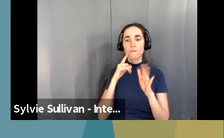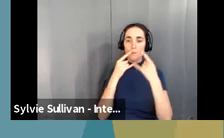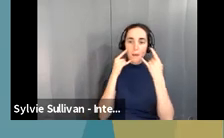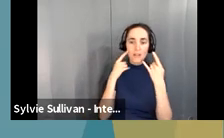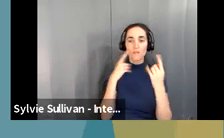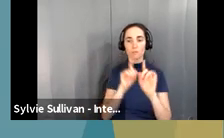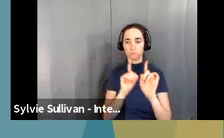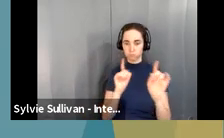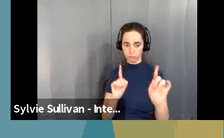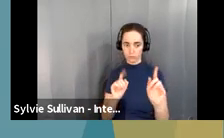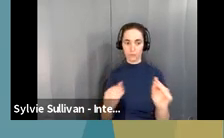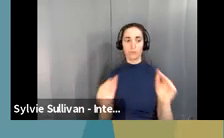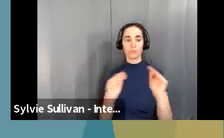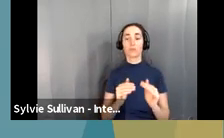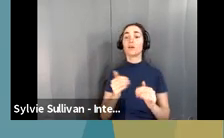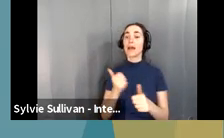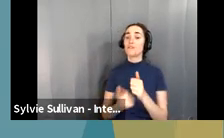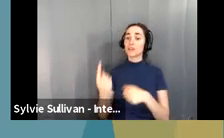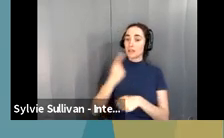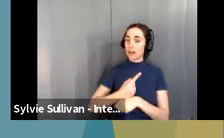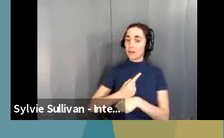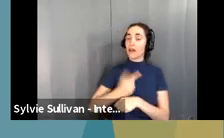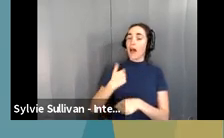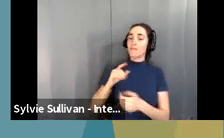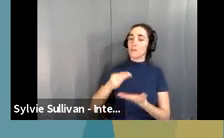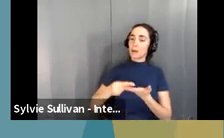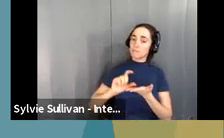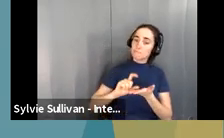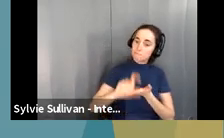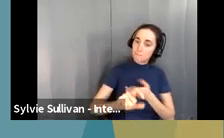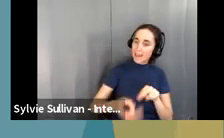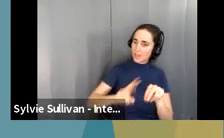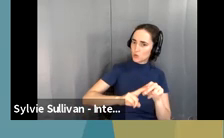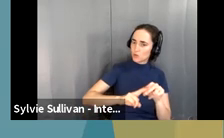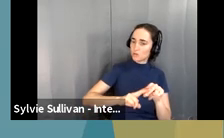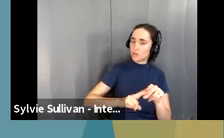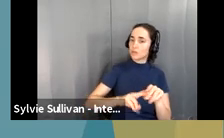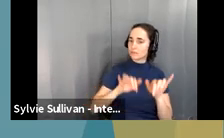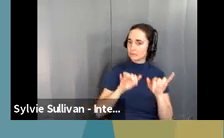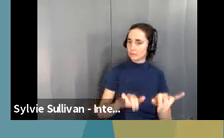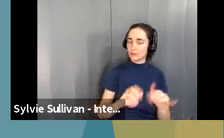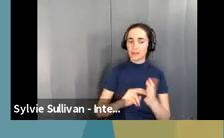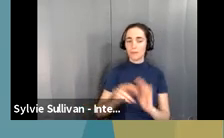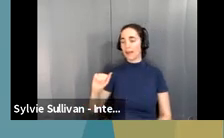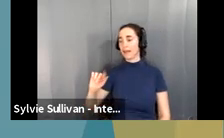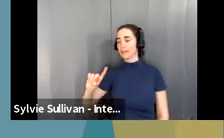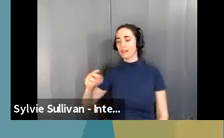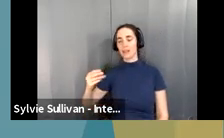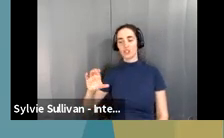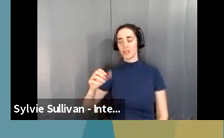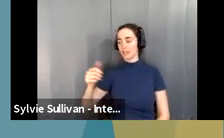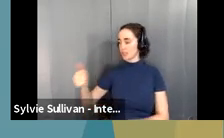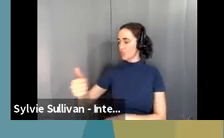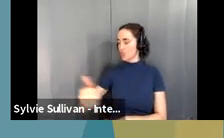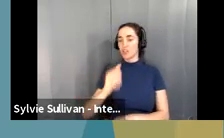-dium wellness check structure remains, uh, in place as well. So ADHCs can do, um,